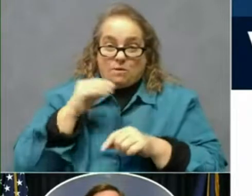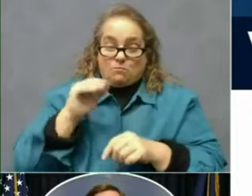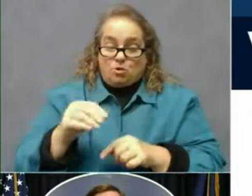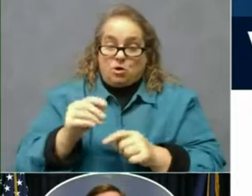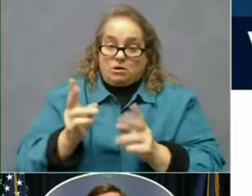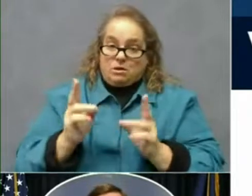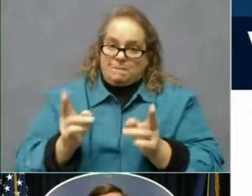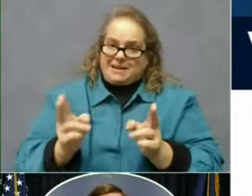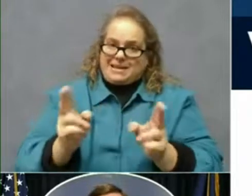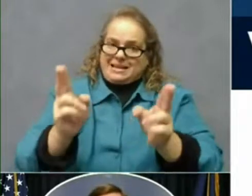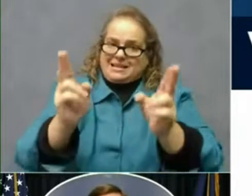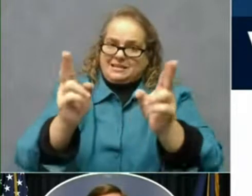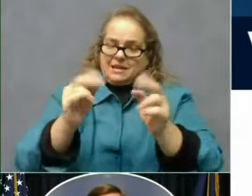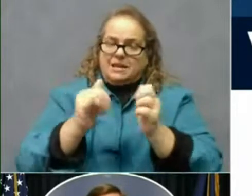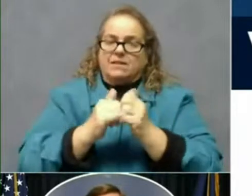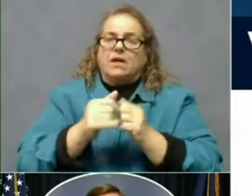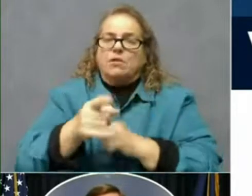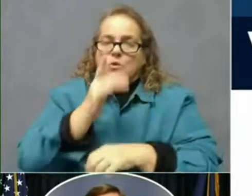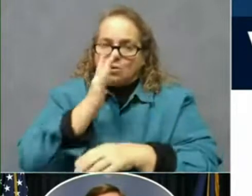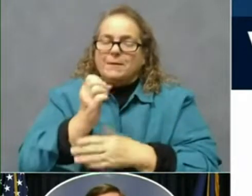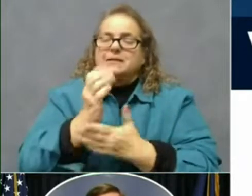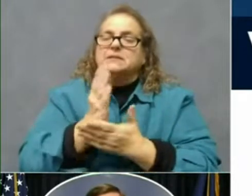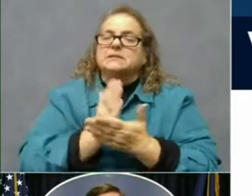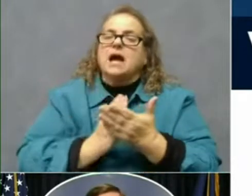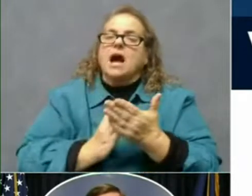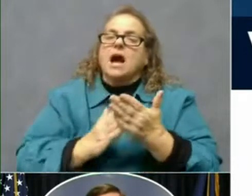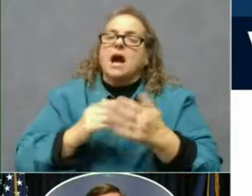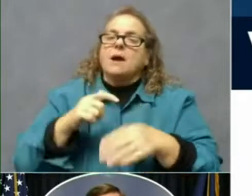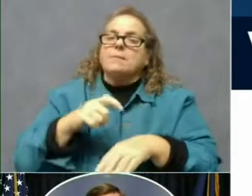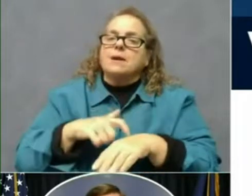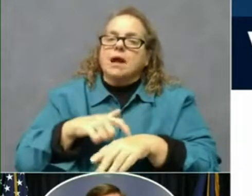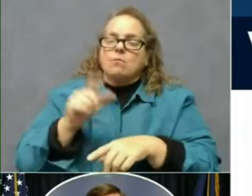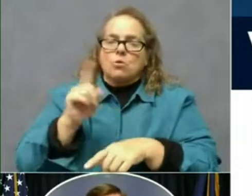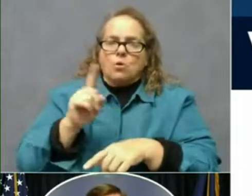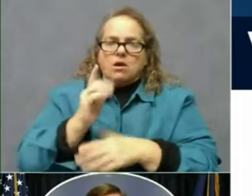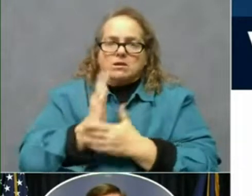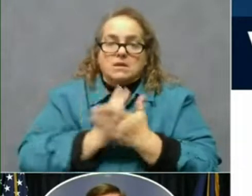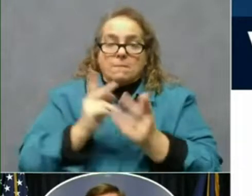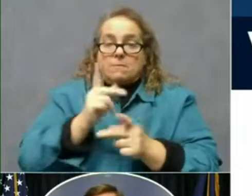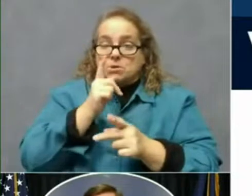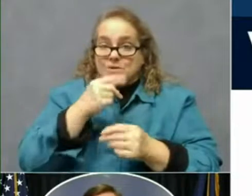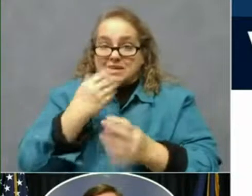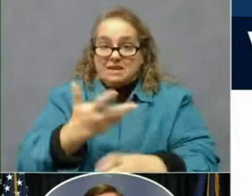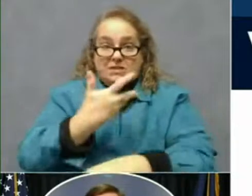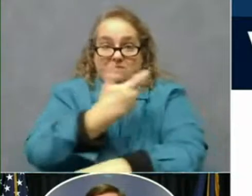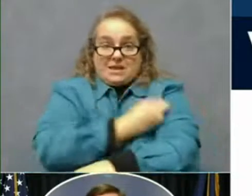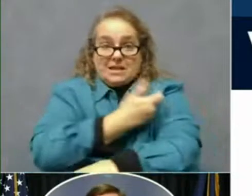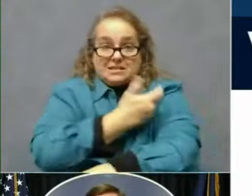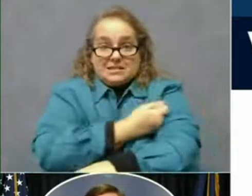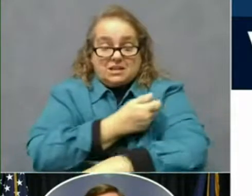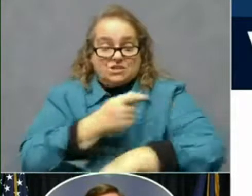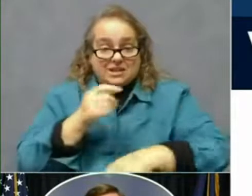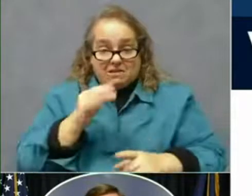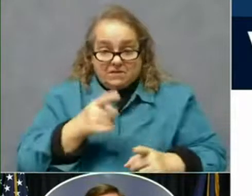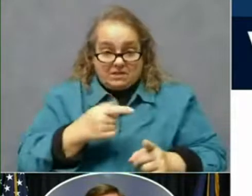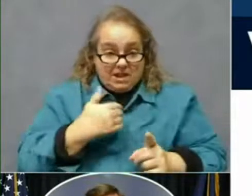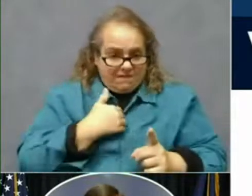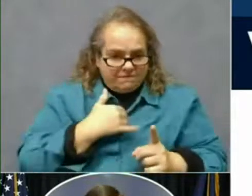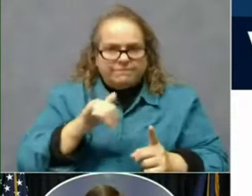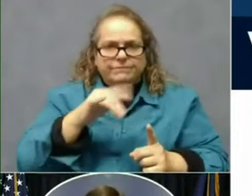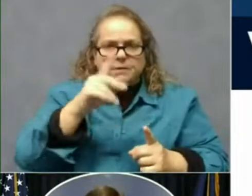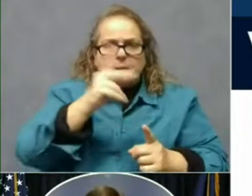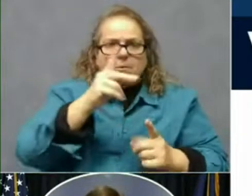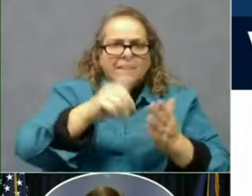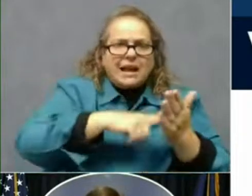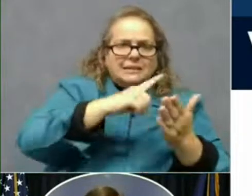there are going to be times when different folks who are giving the vaccinations, whether they have cancellations, whether something